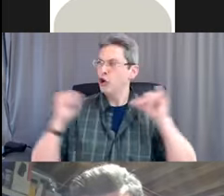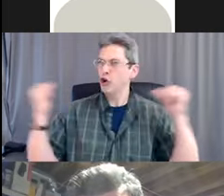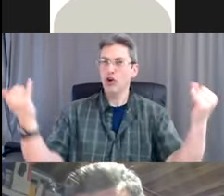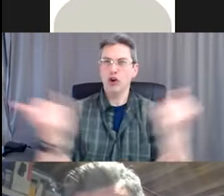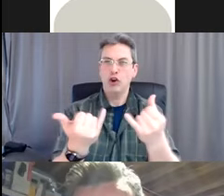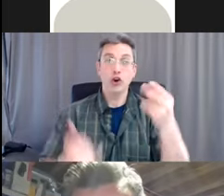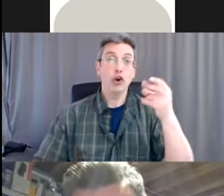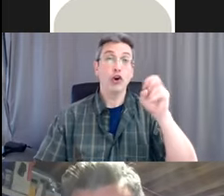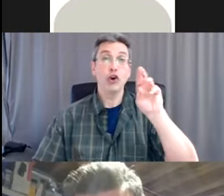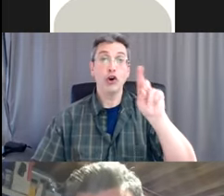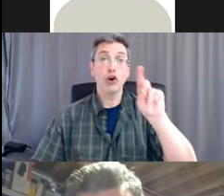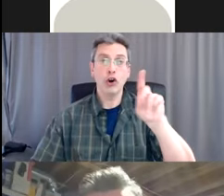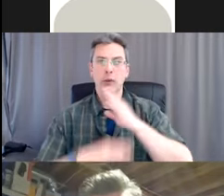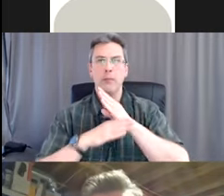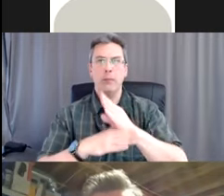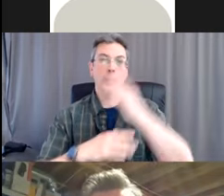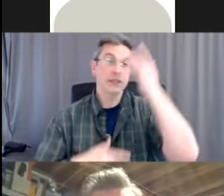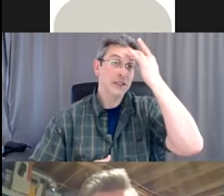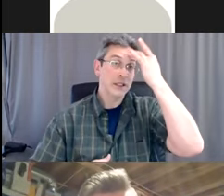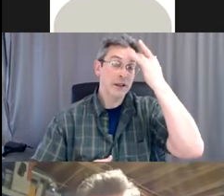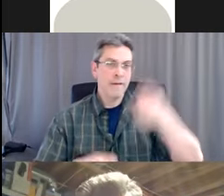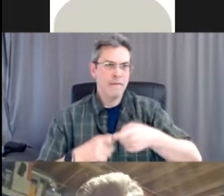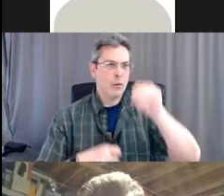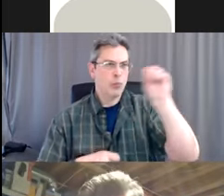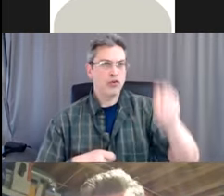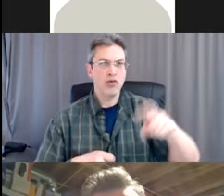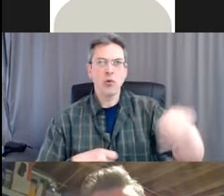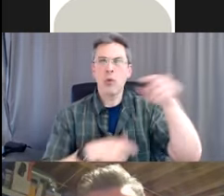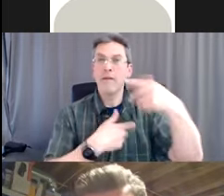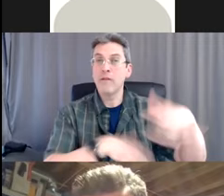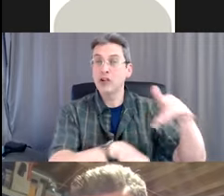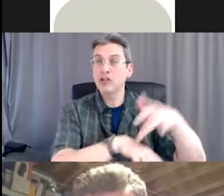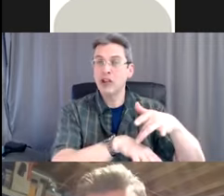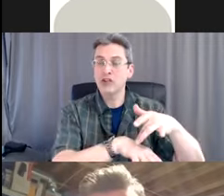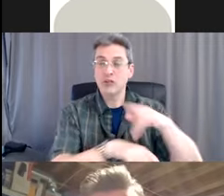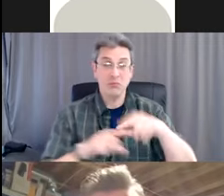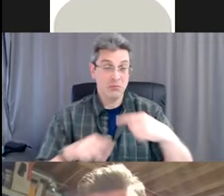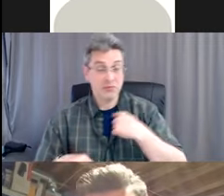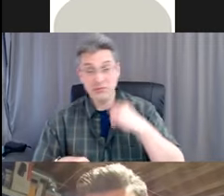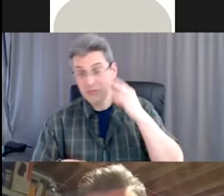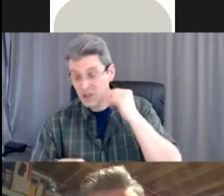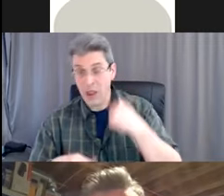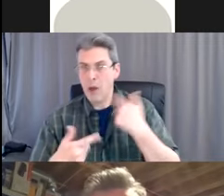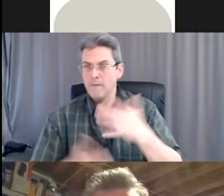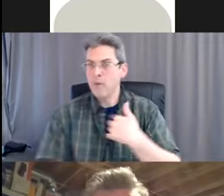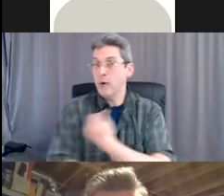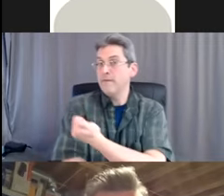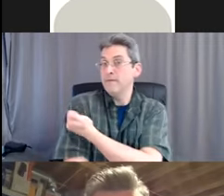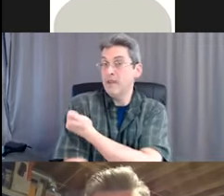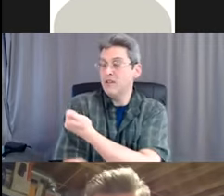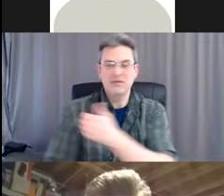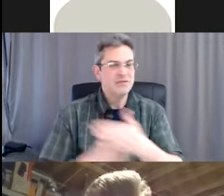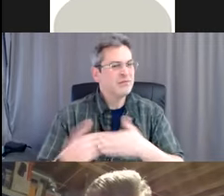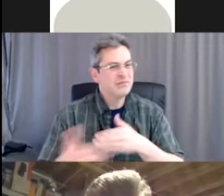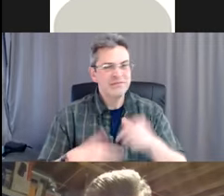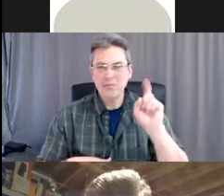I have had, you still need to use all of the precautions, physical distancing, hand washing, masking,